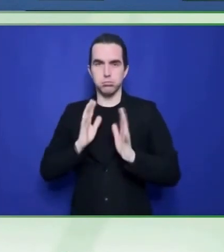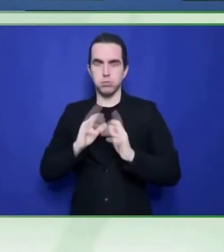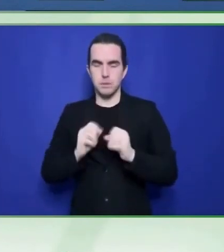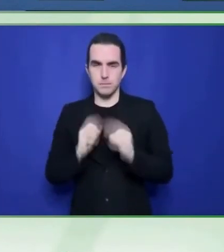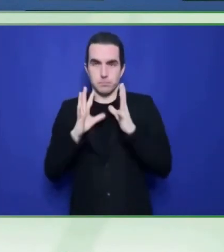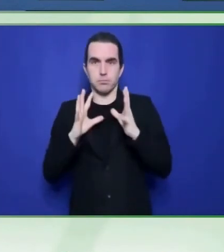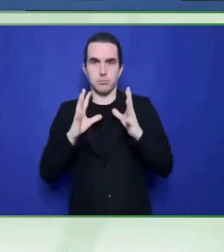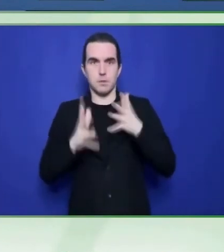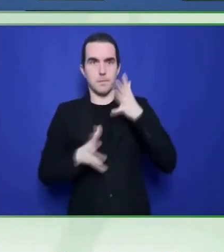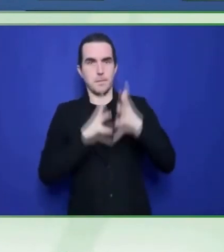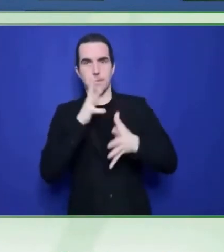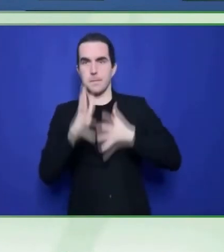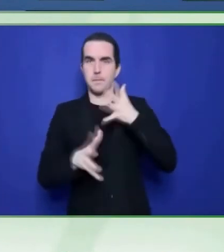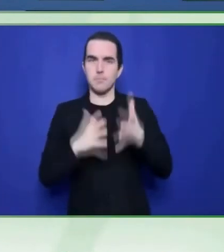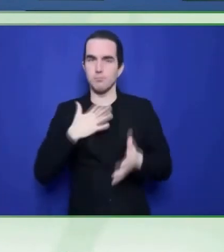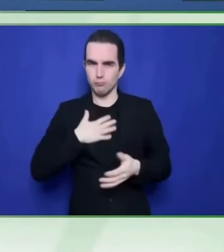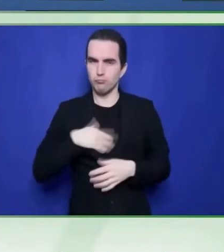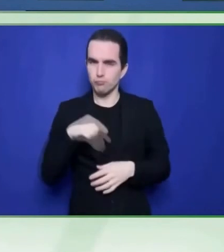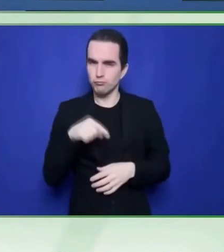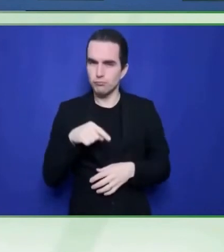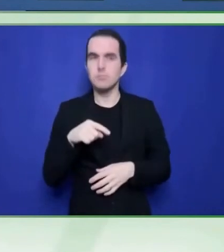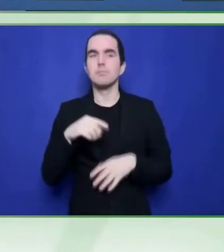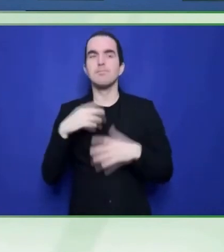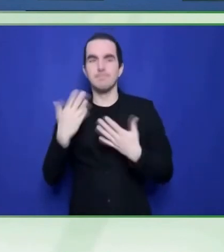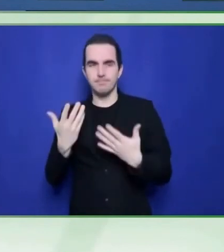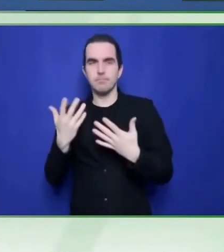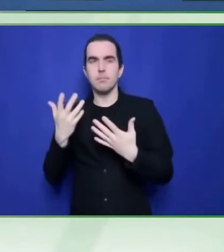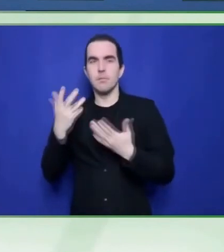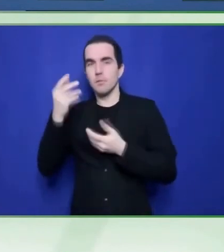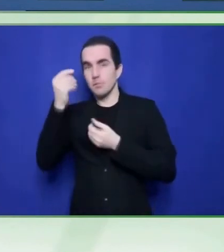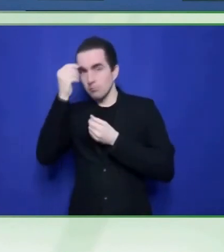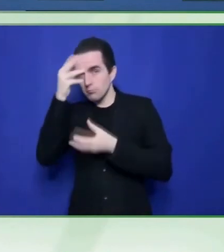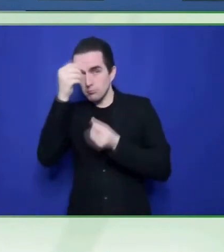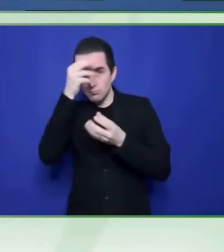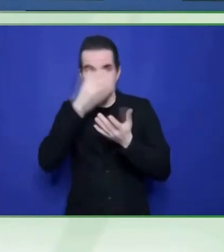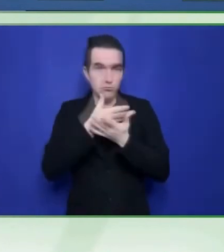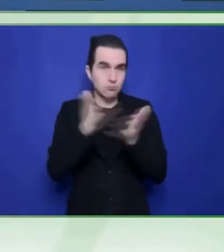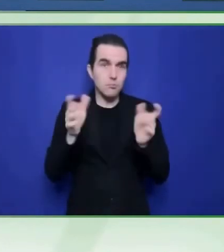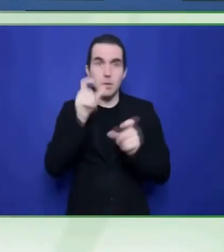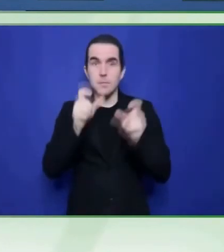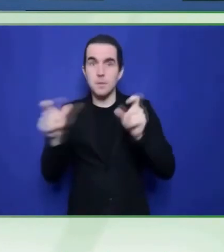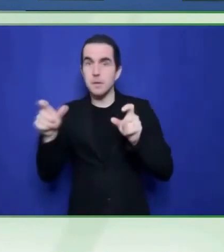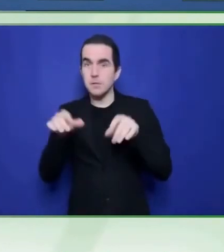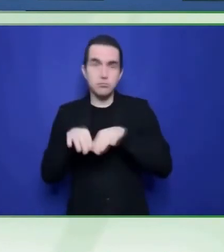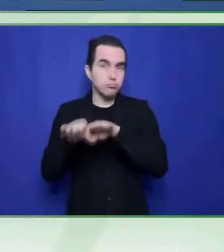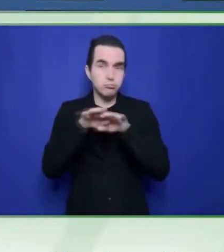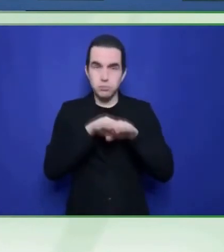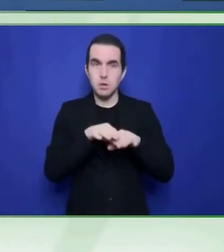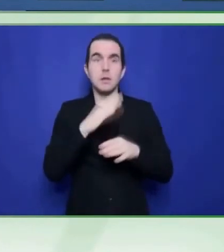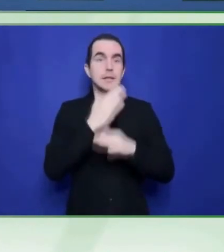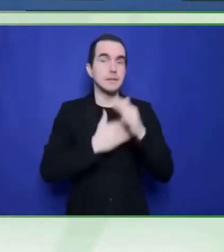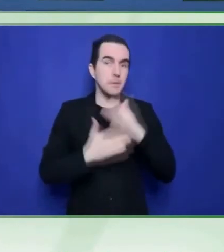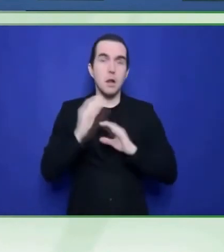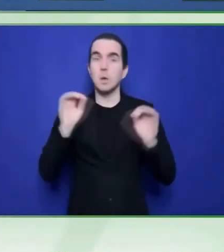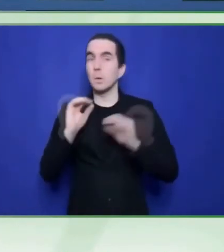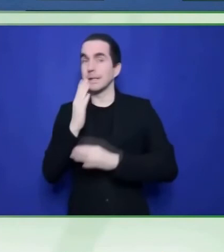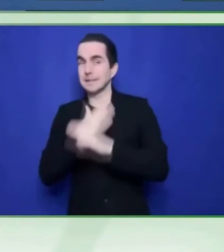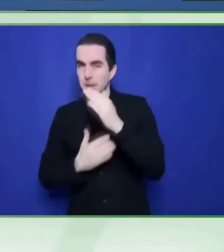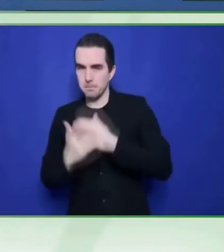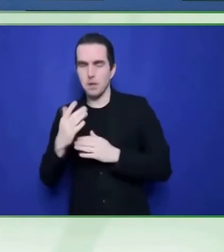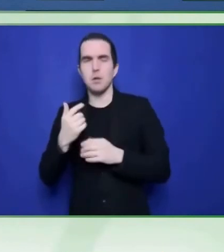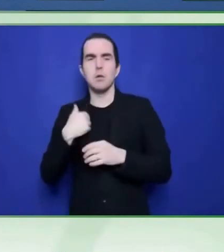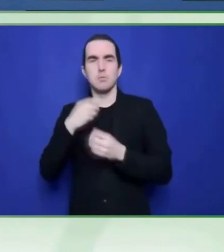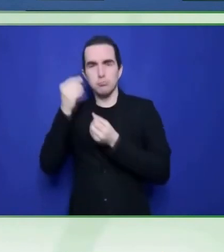Thank you again for the award. We look forward to joining with you all and